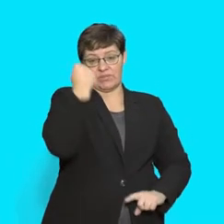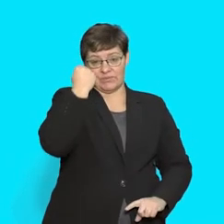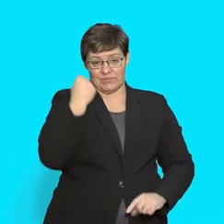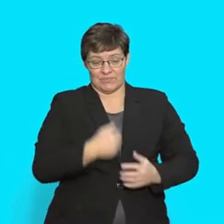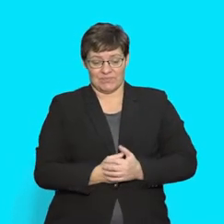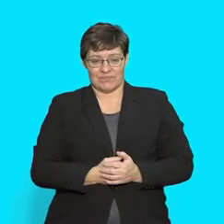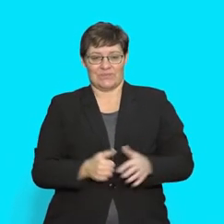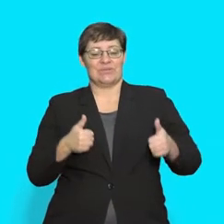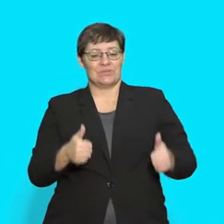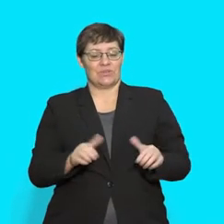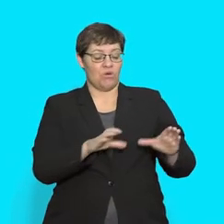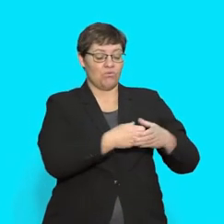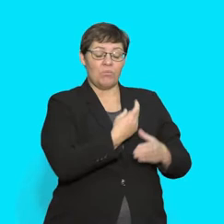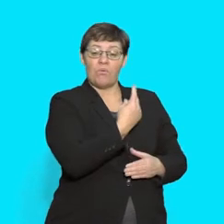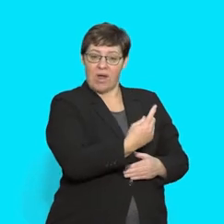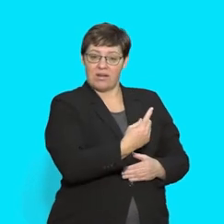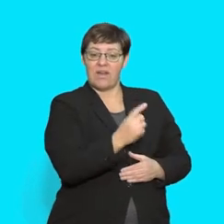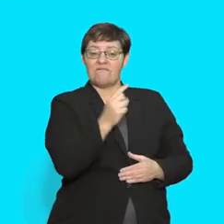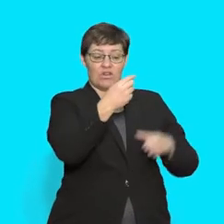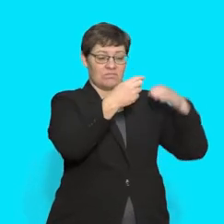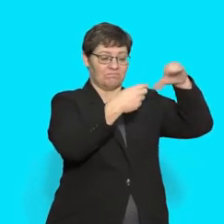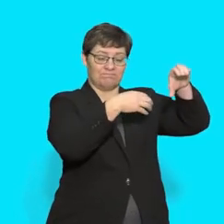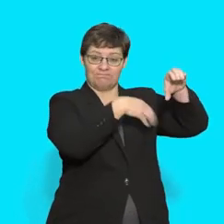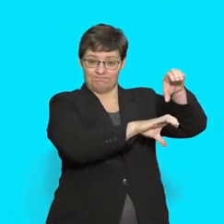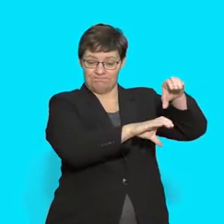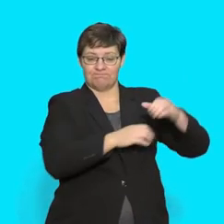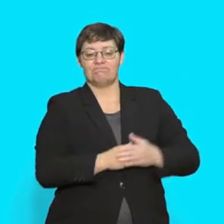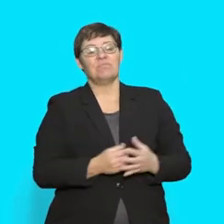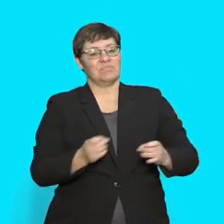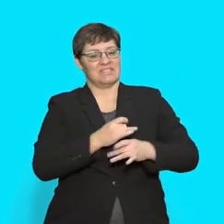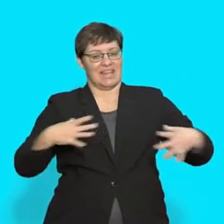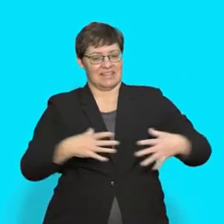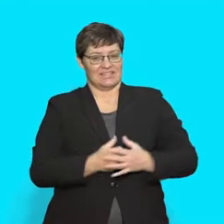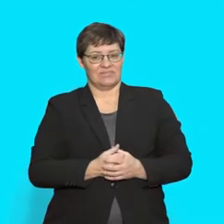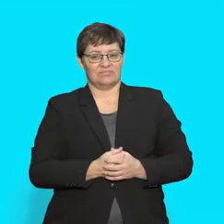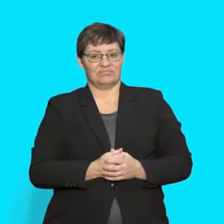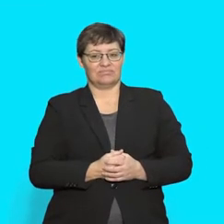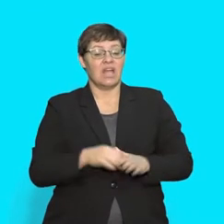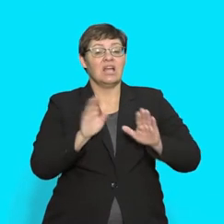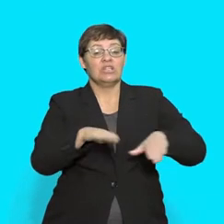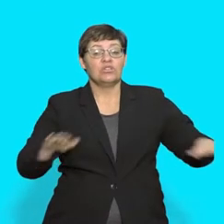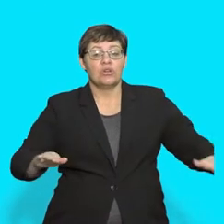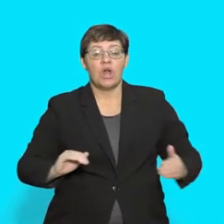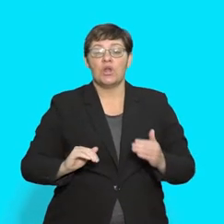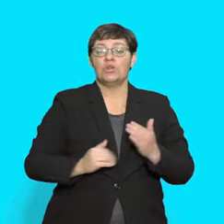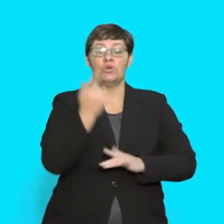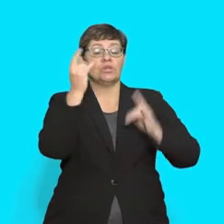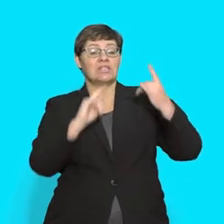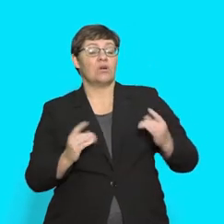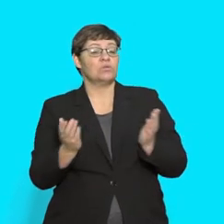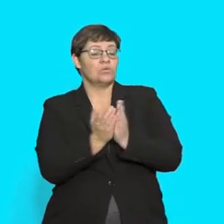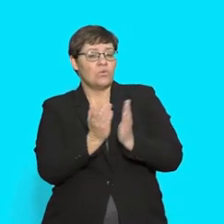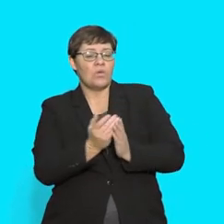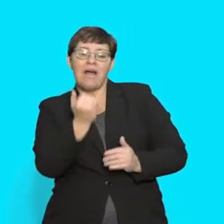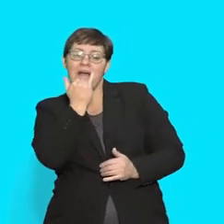Good! Now group 1 will read the first two paragraphs. Let's begin. The children at Newtown School were